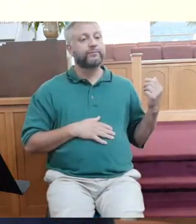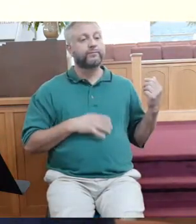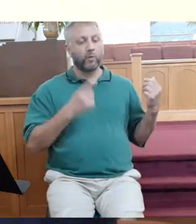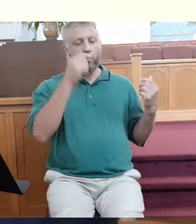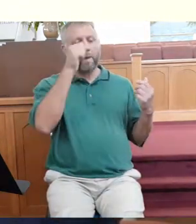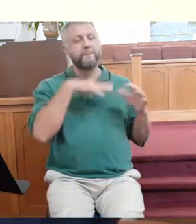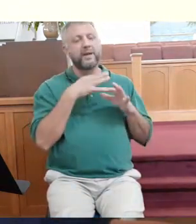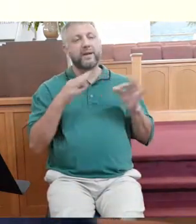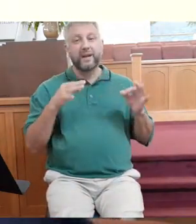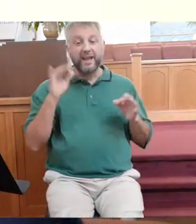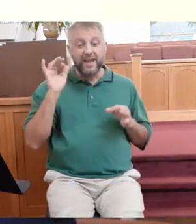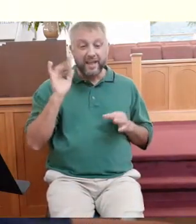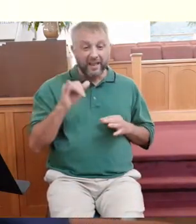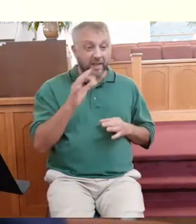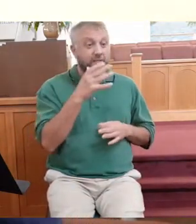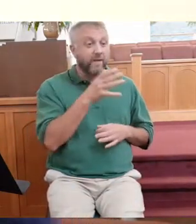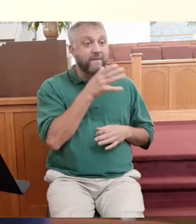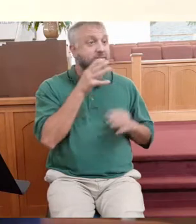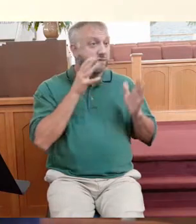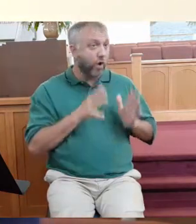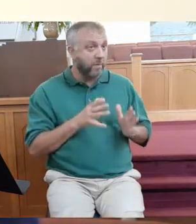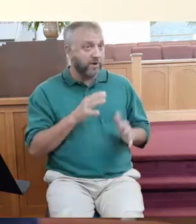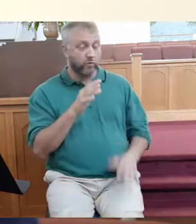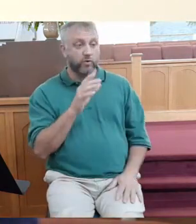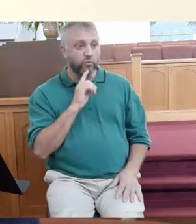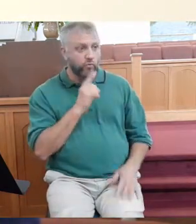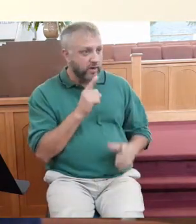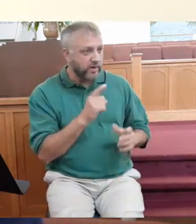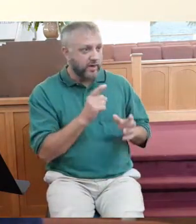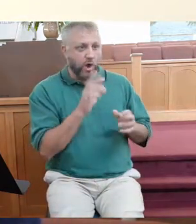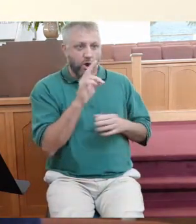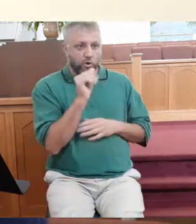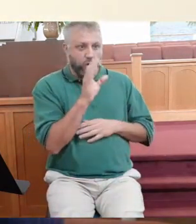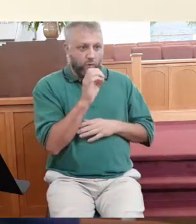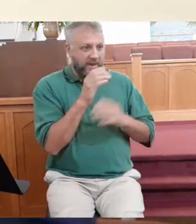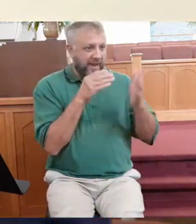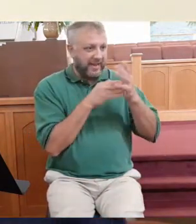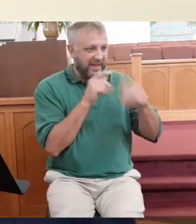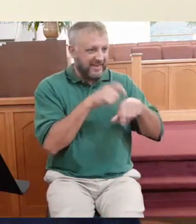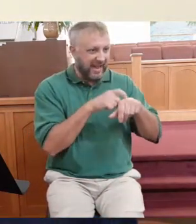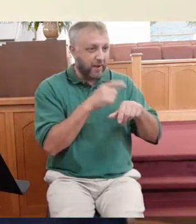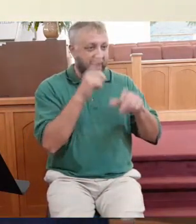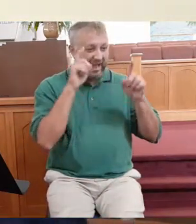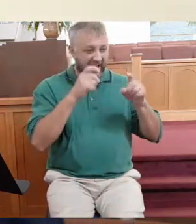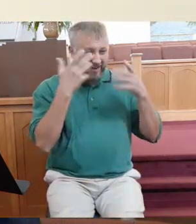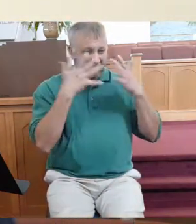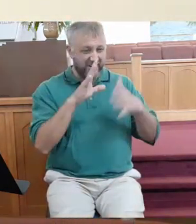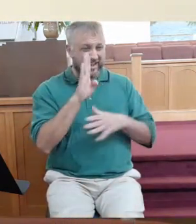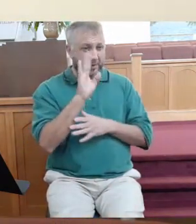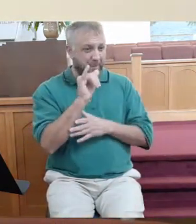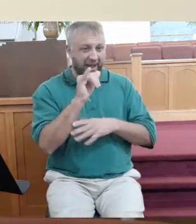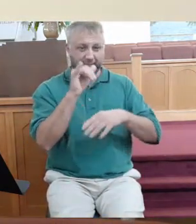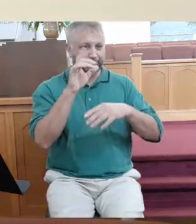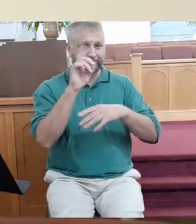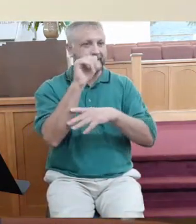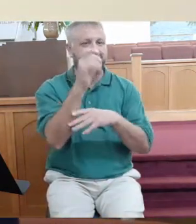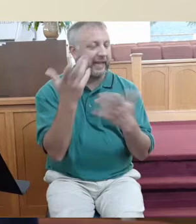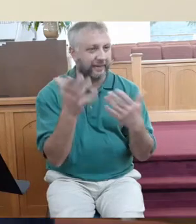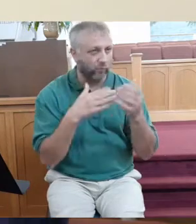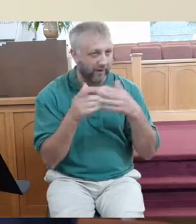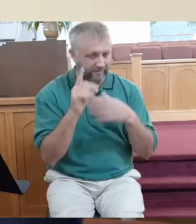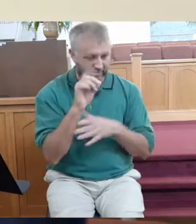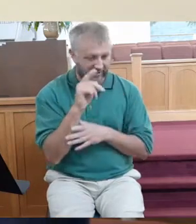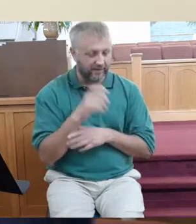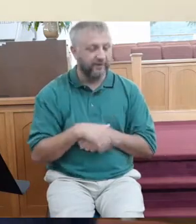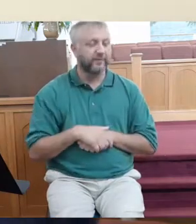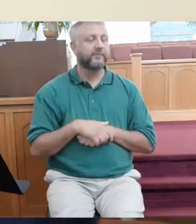his words, a frantic race against time. Well, you know what? We may not be in a frantic race against time